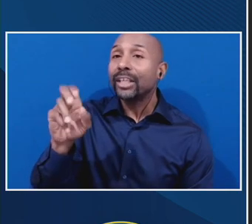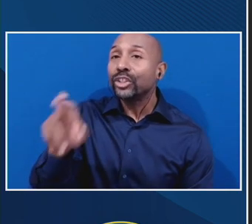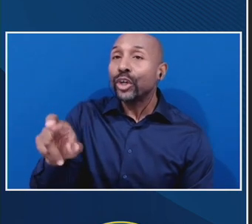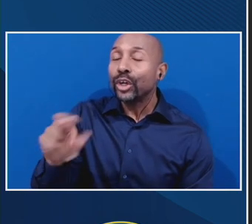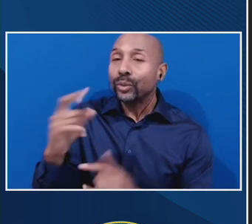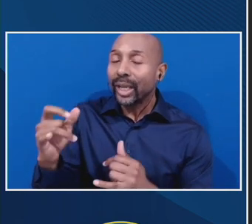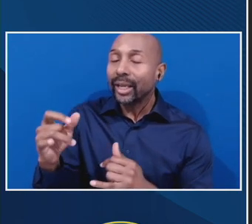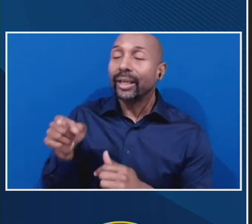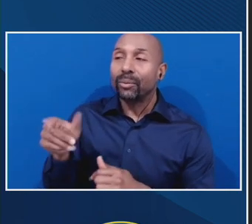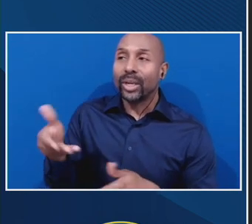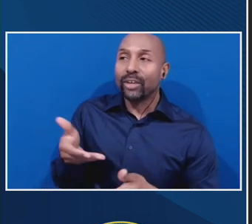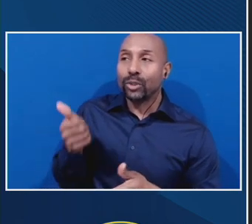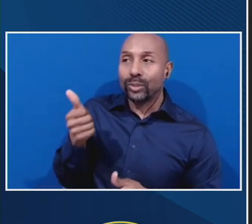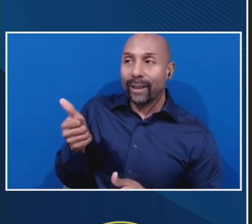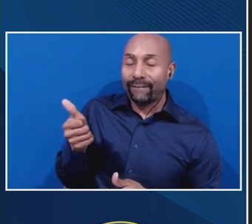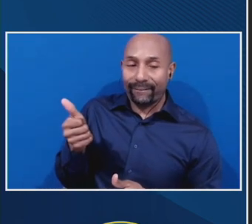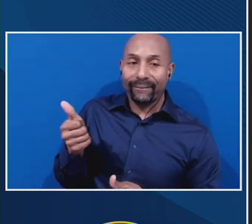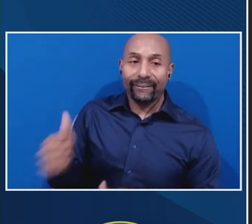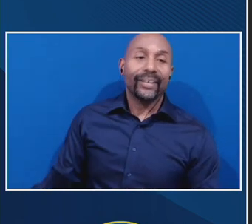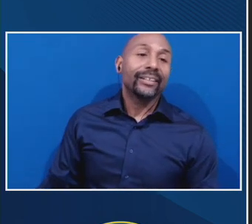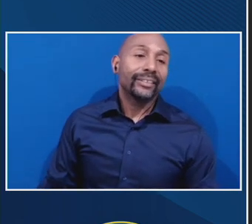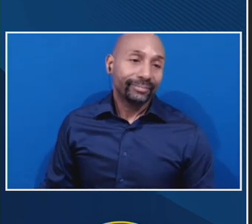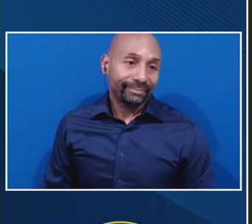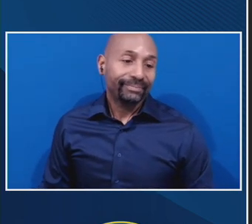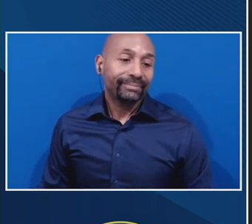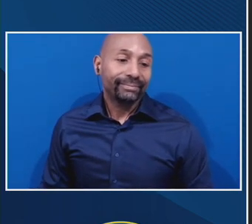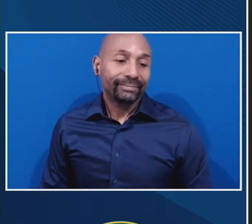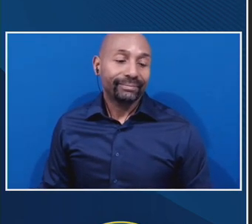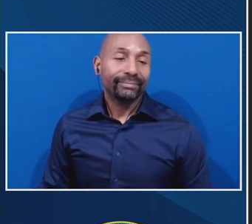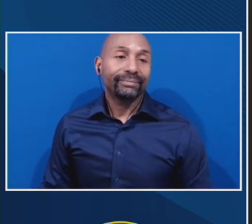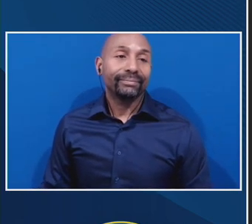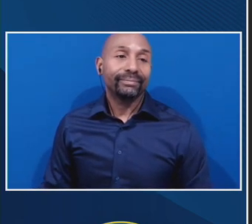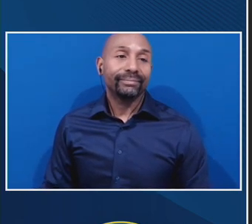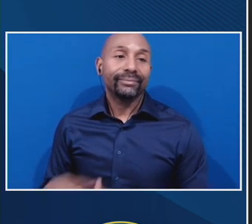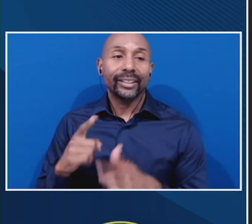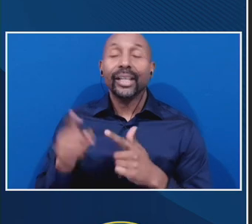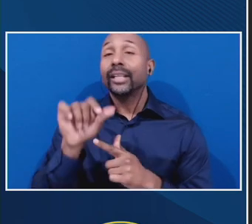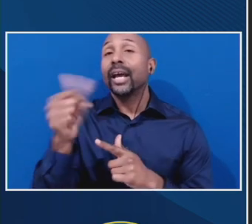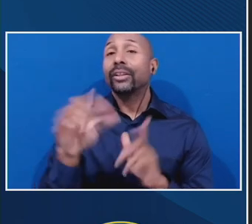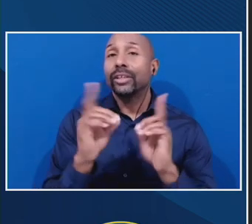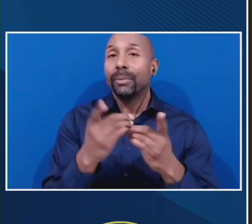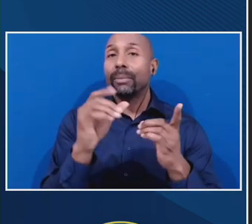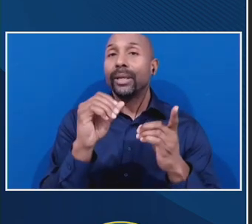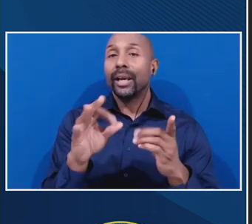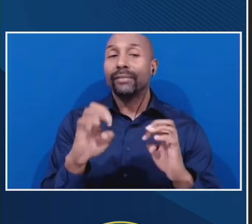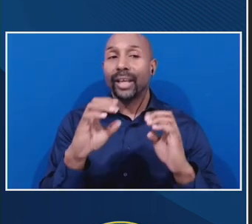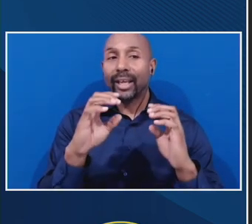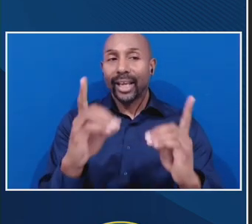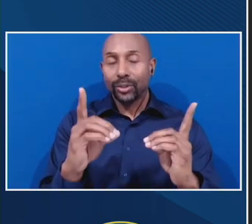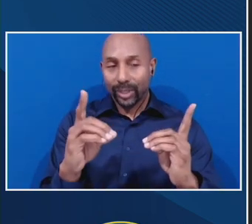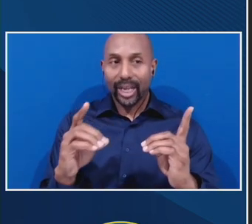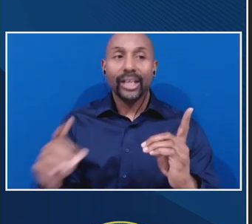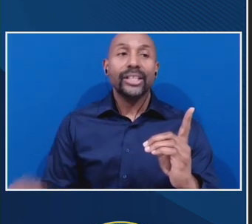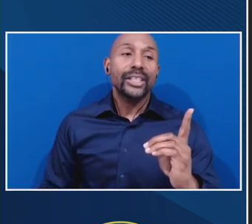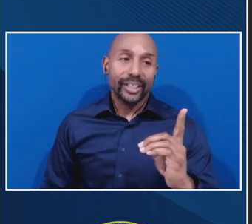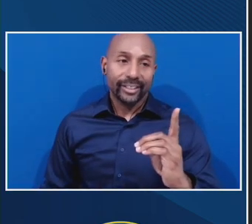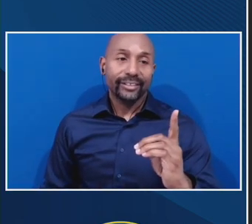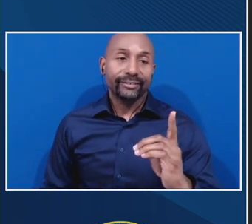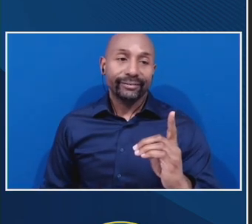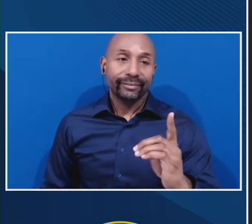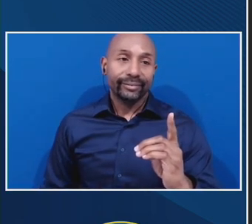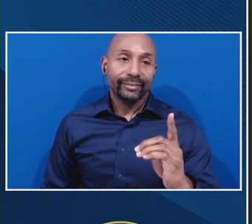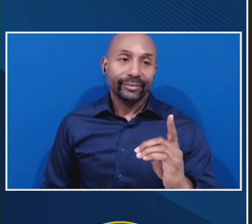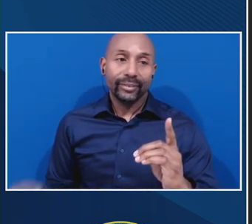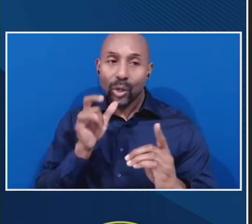introduce himself and the other Department of Education, those at the department that will be